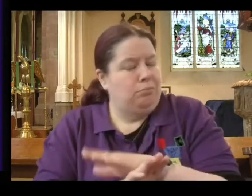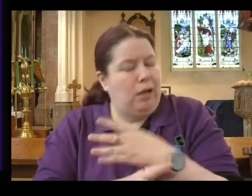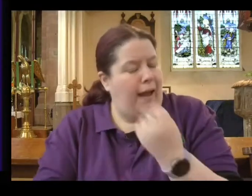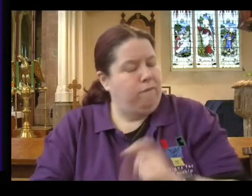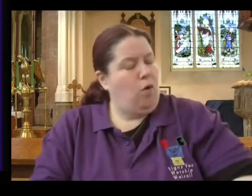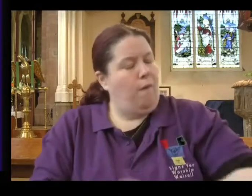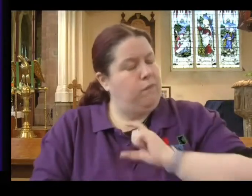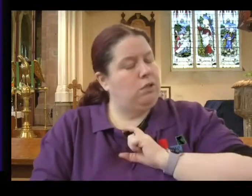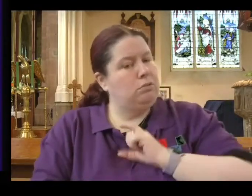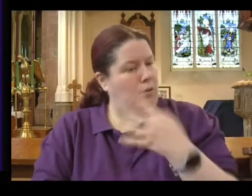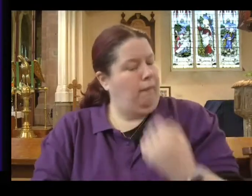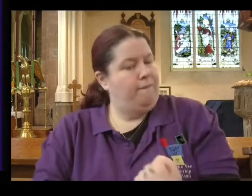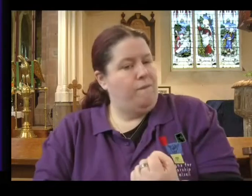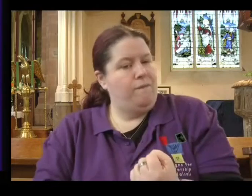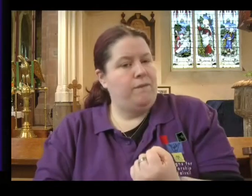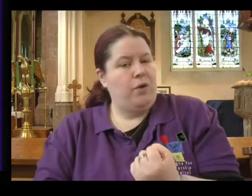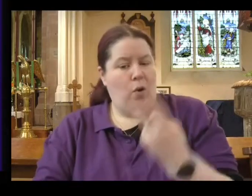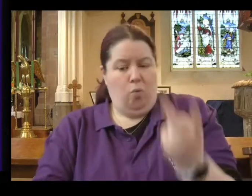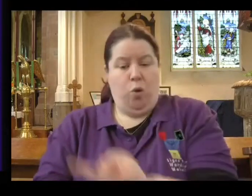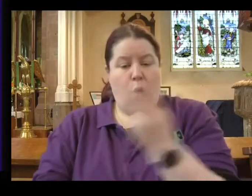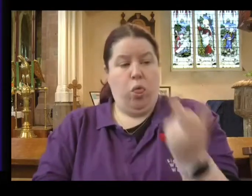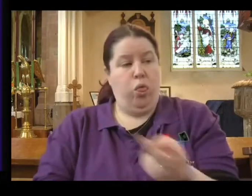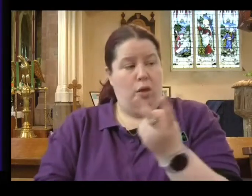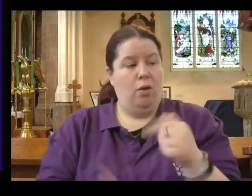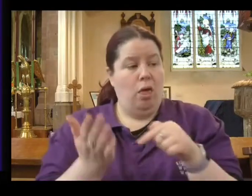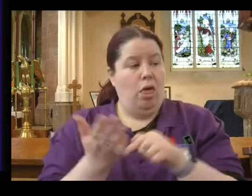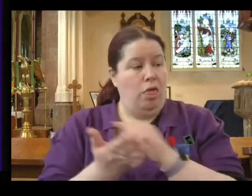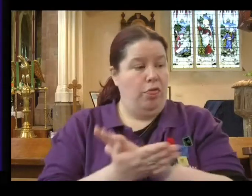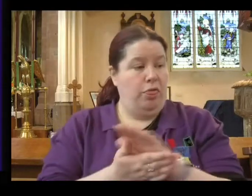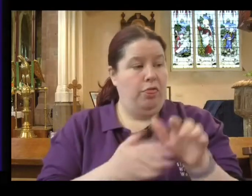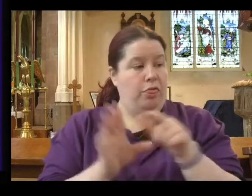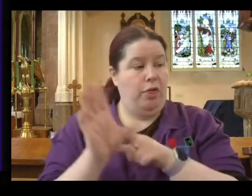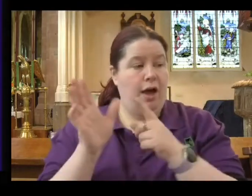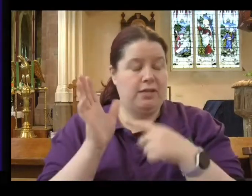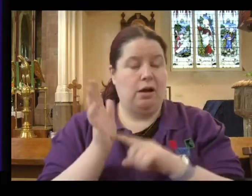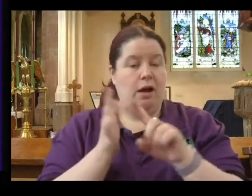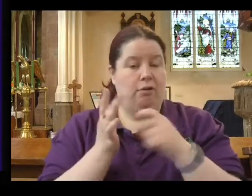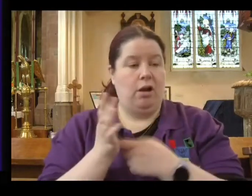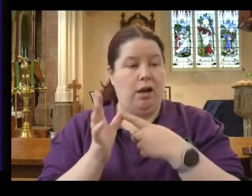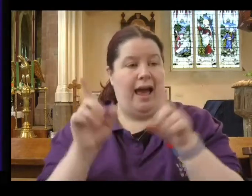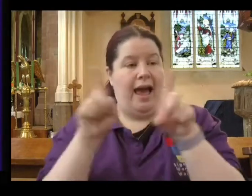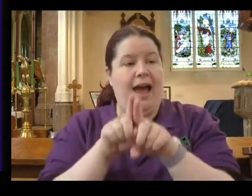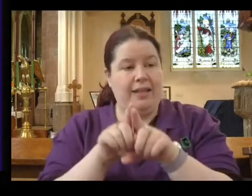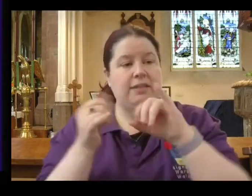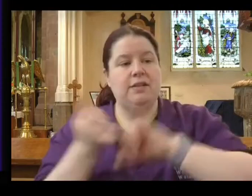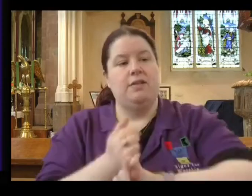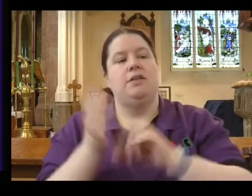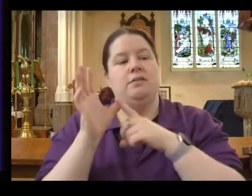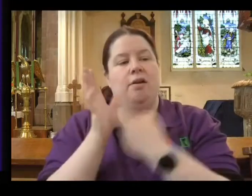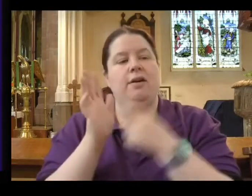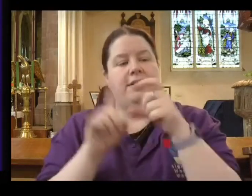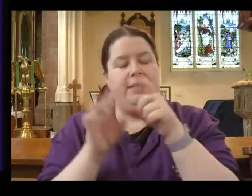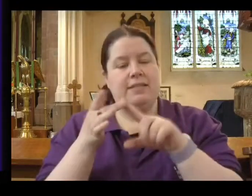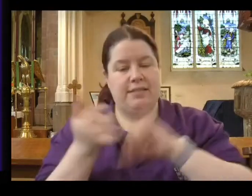We can see that for both those in Thyatira and those in Sardis who come through, who stay faithful, they get rewarded